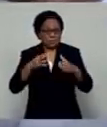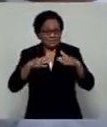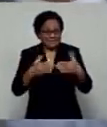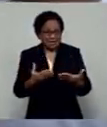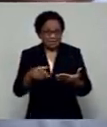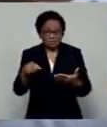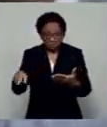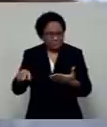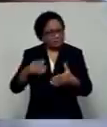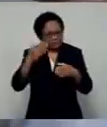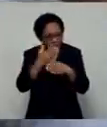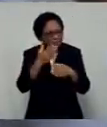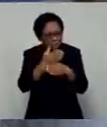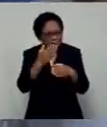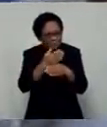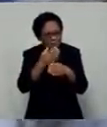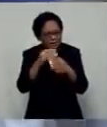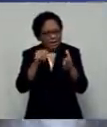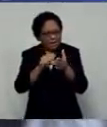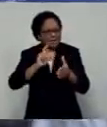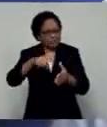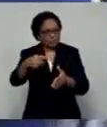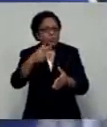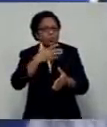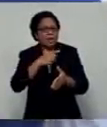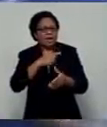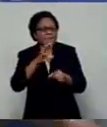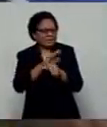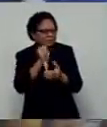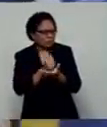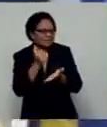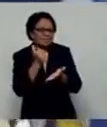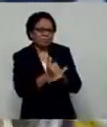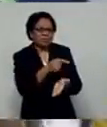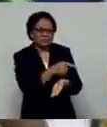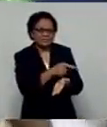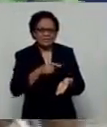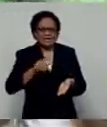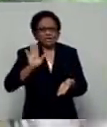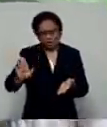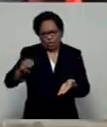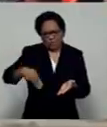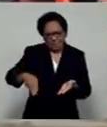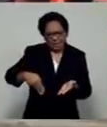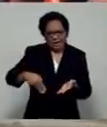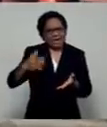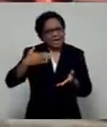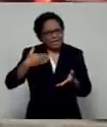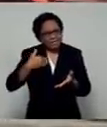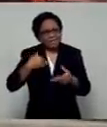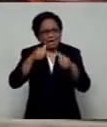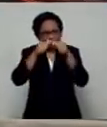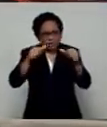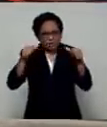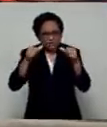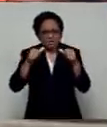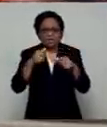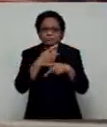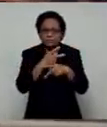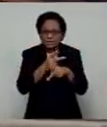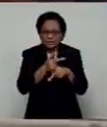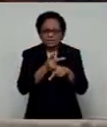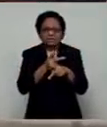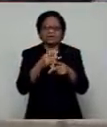resilient and responsive to the needs of their members in areas of health, agriculture, production, retail, finance,